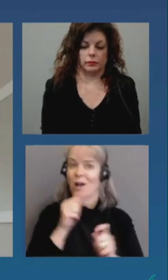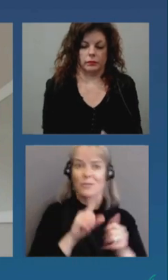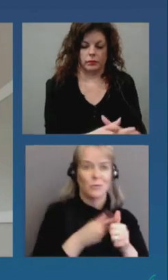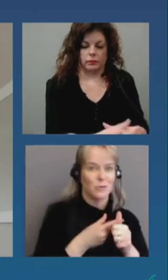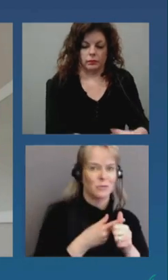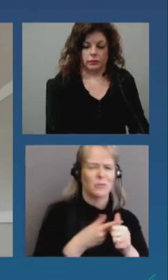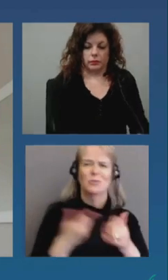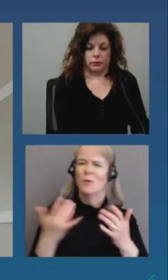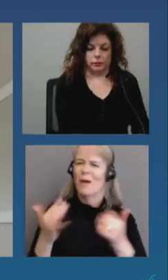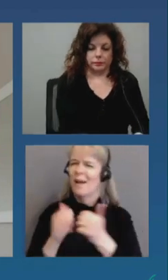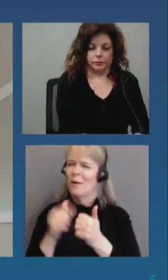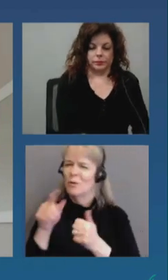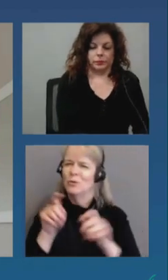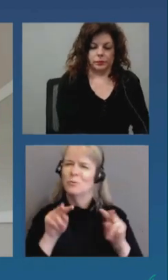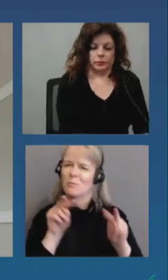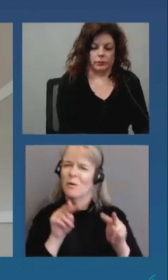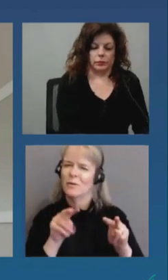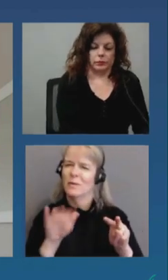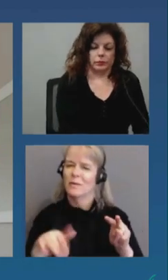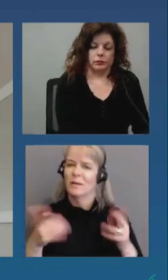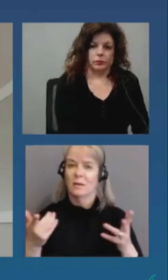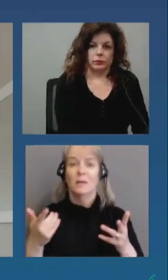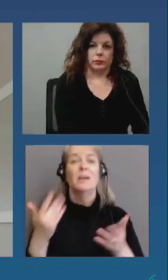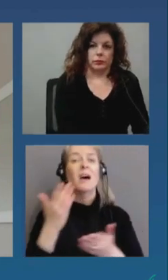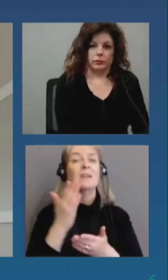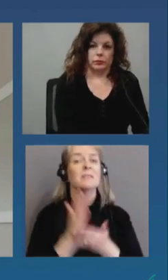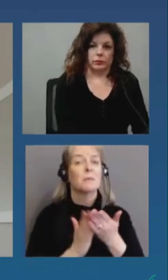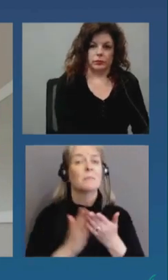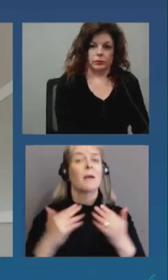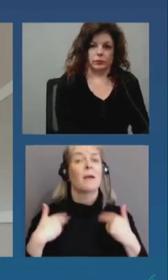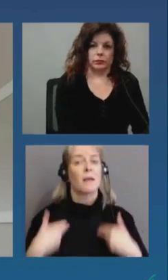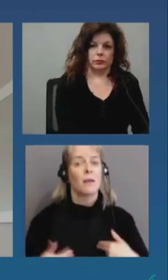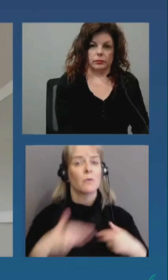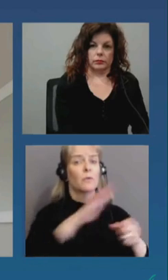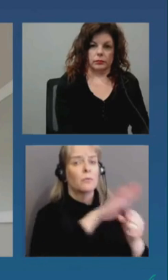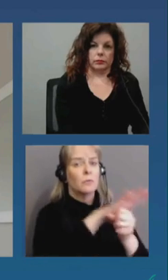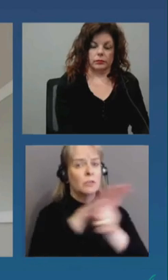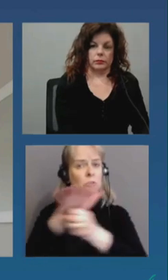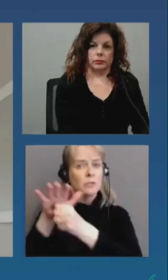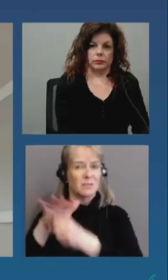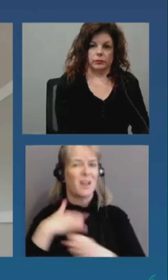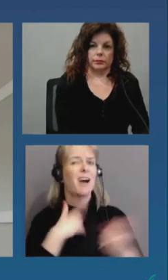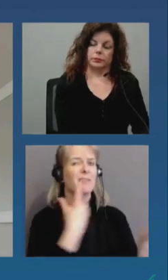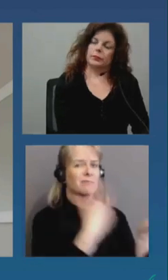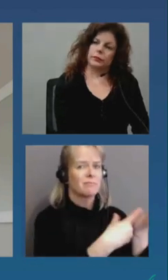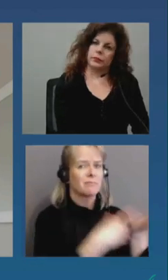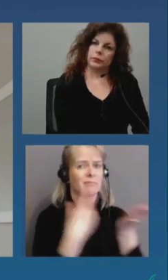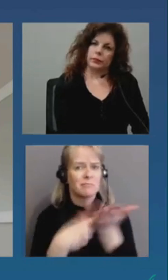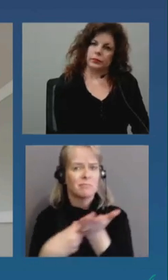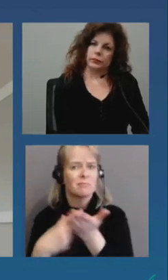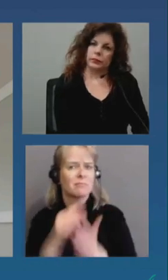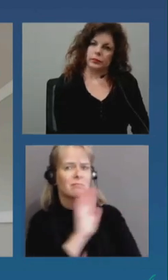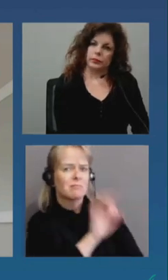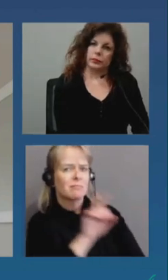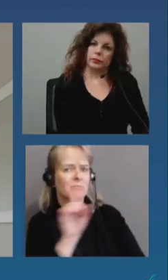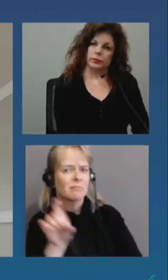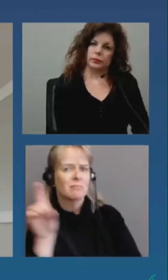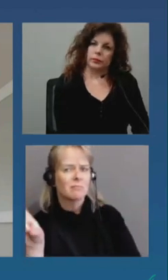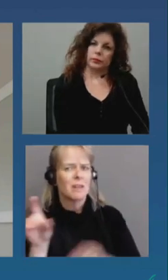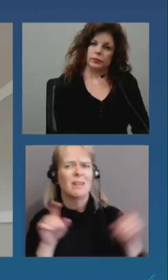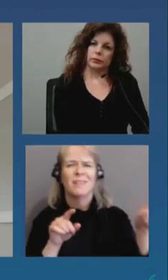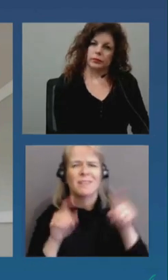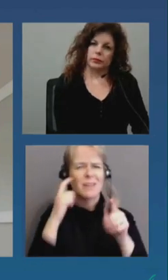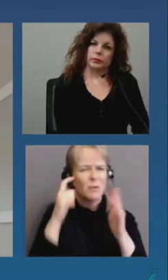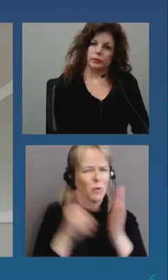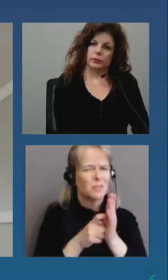regions and what they tell me is that um they're basically seeing a loop of it spreading in the workplace and home